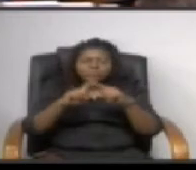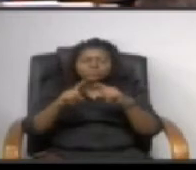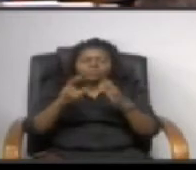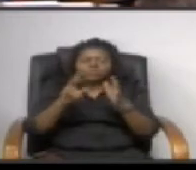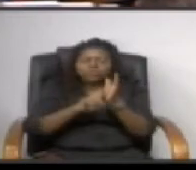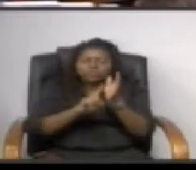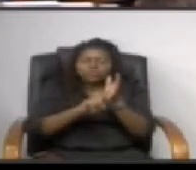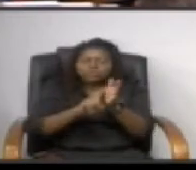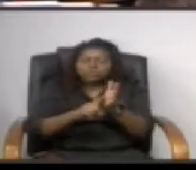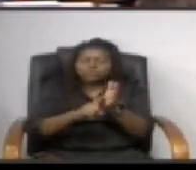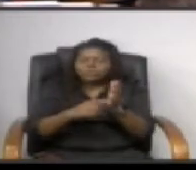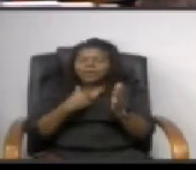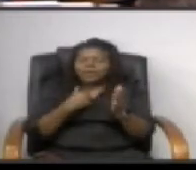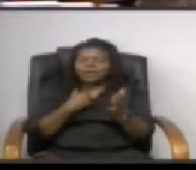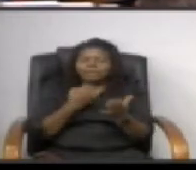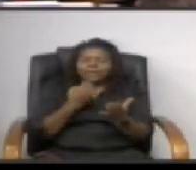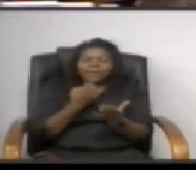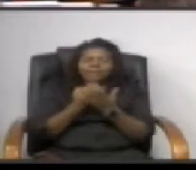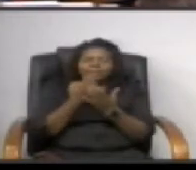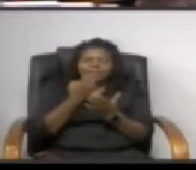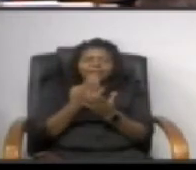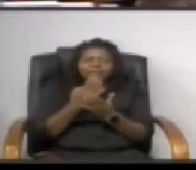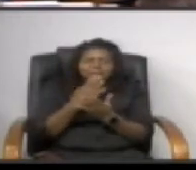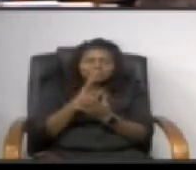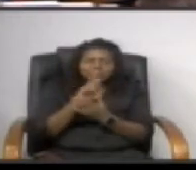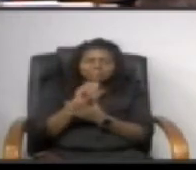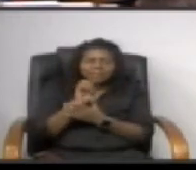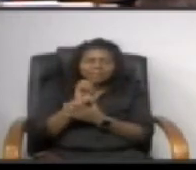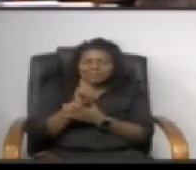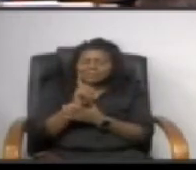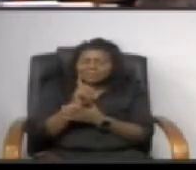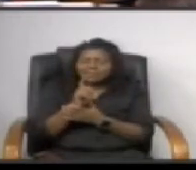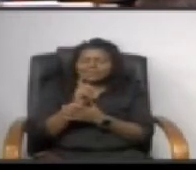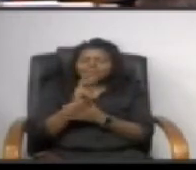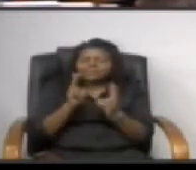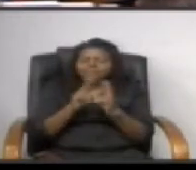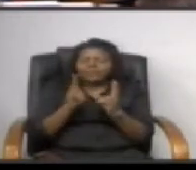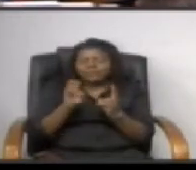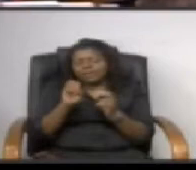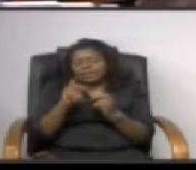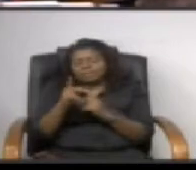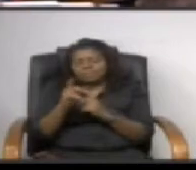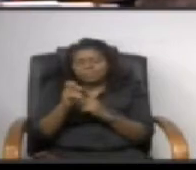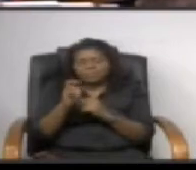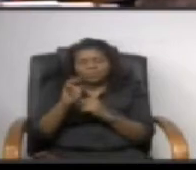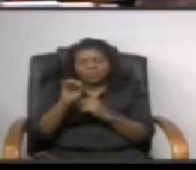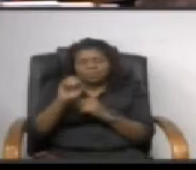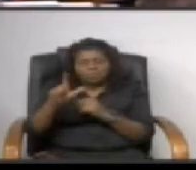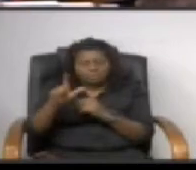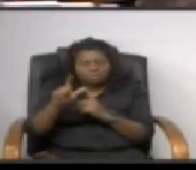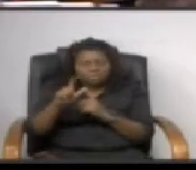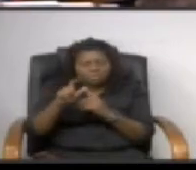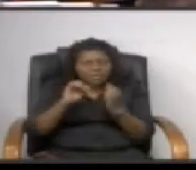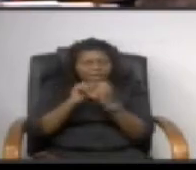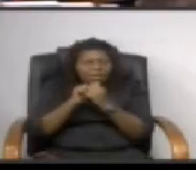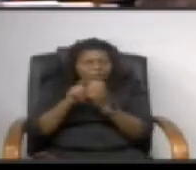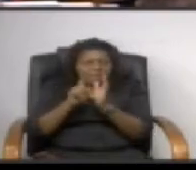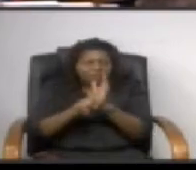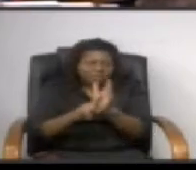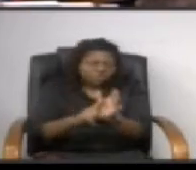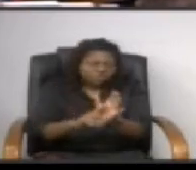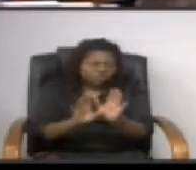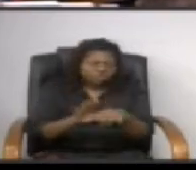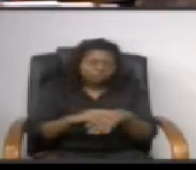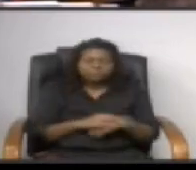approaches to problems so they're very very empirical about how they look at things so when faced with